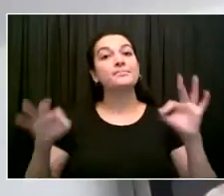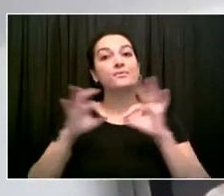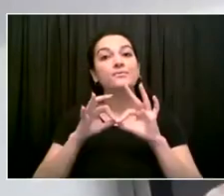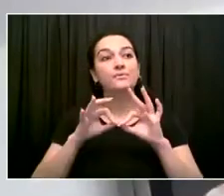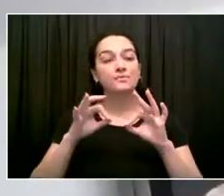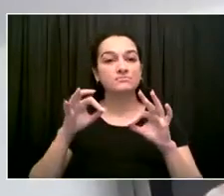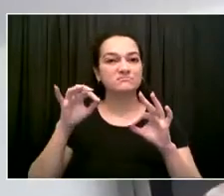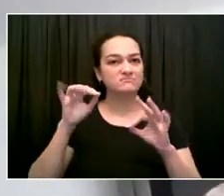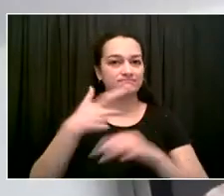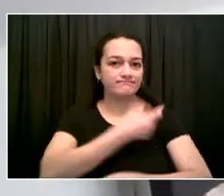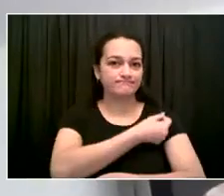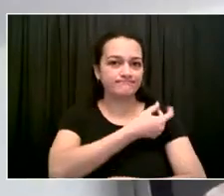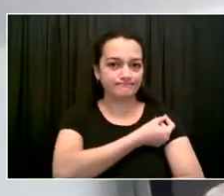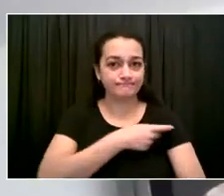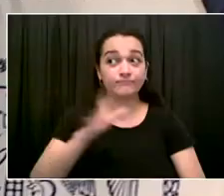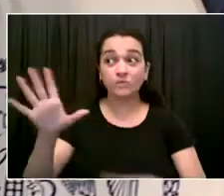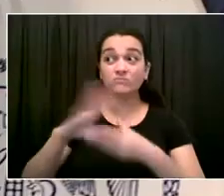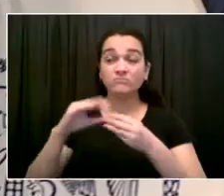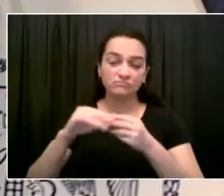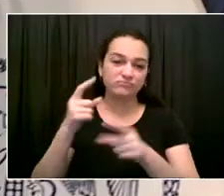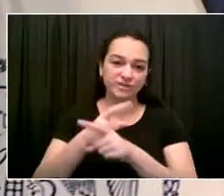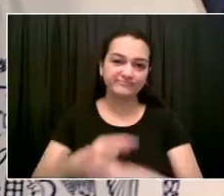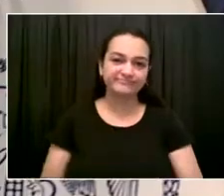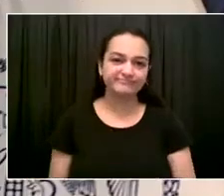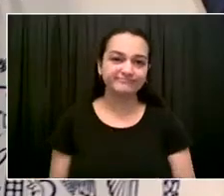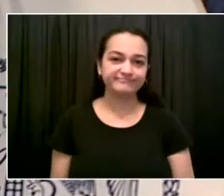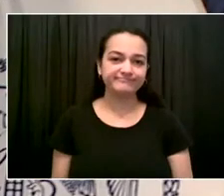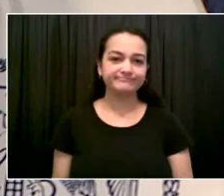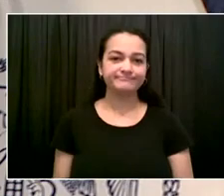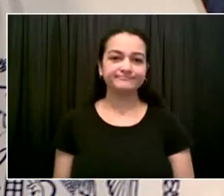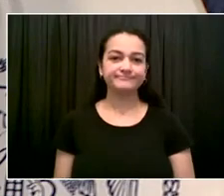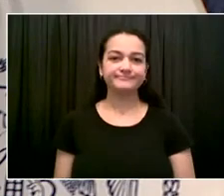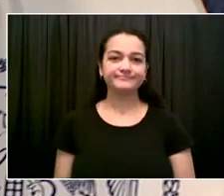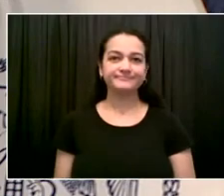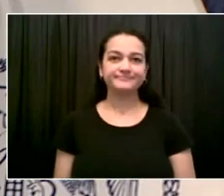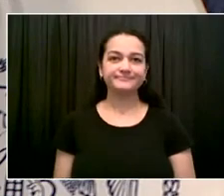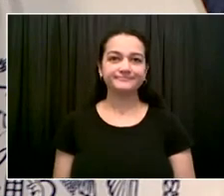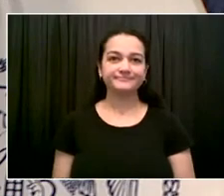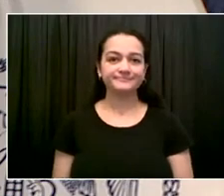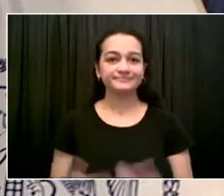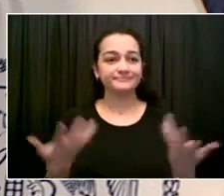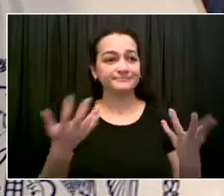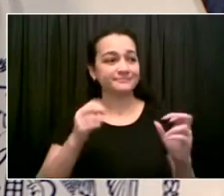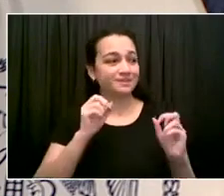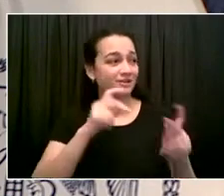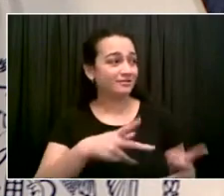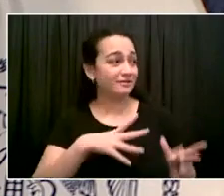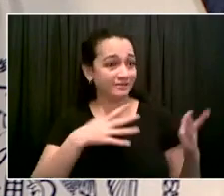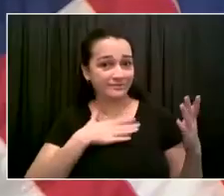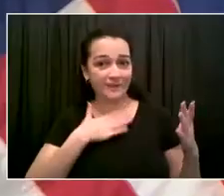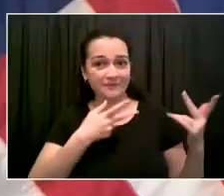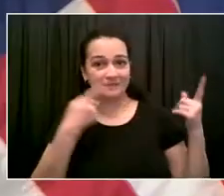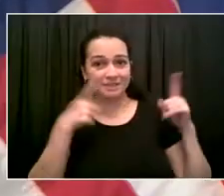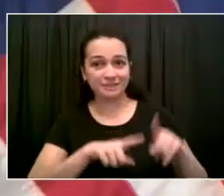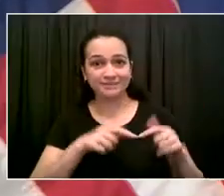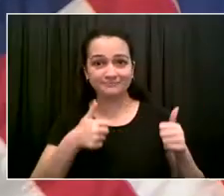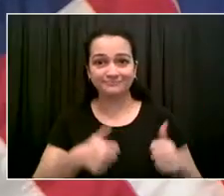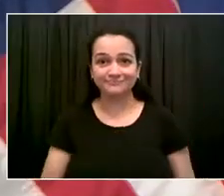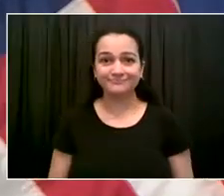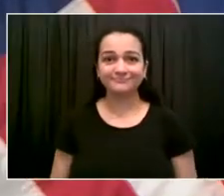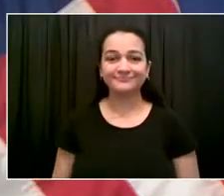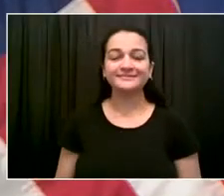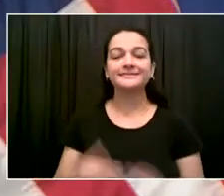Thank you. That was pithy. Well done, Mitch. Dr. Choksi. Yes, I agree. You know, the primary